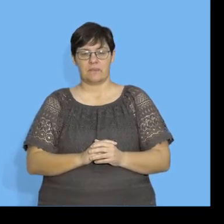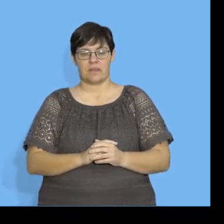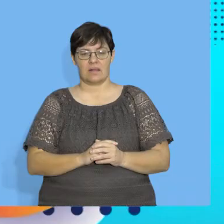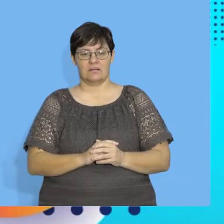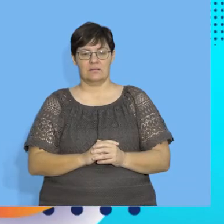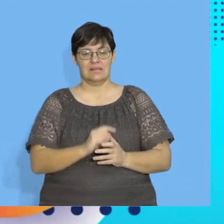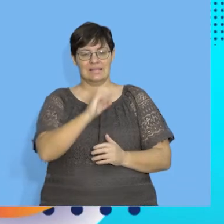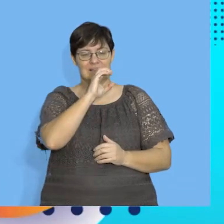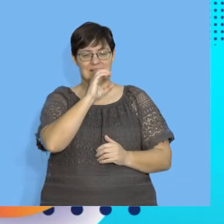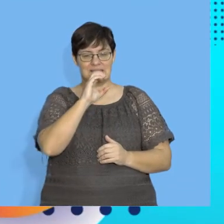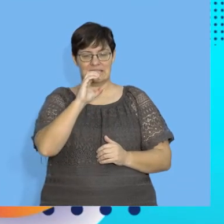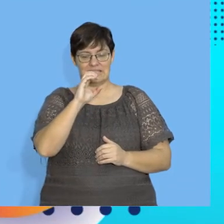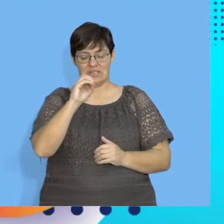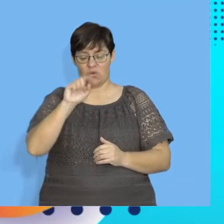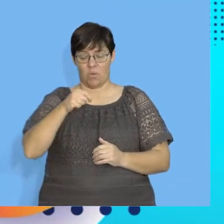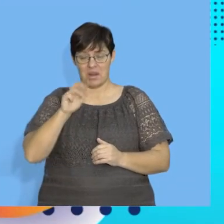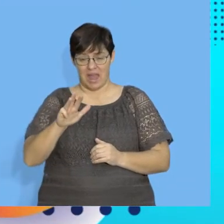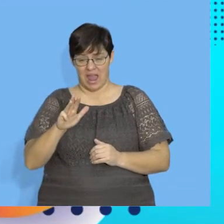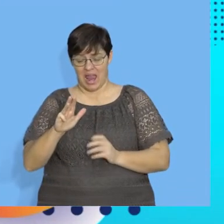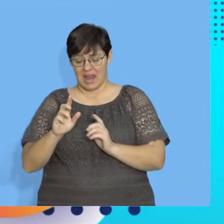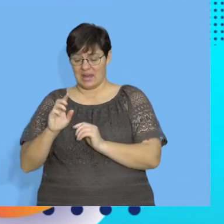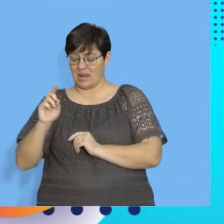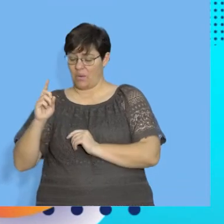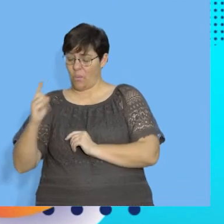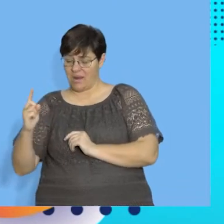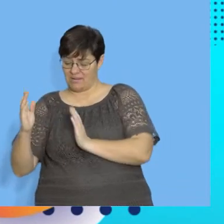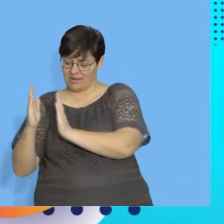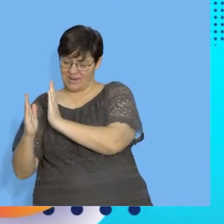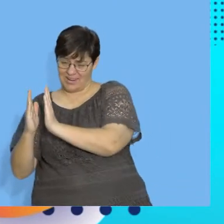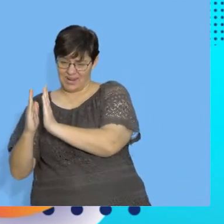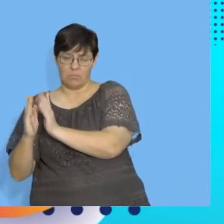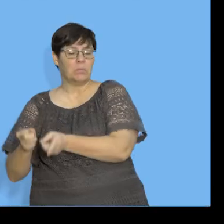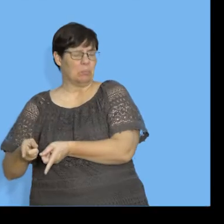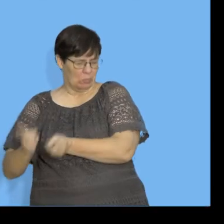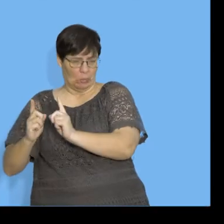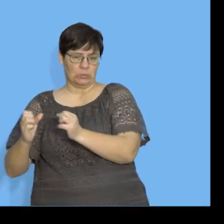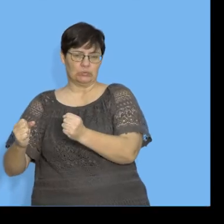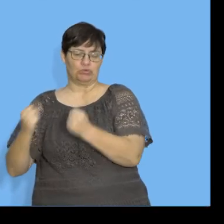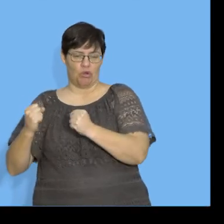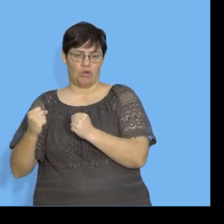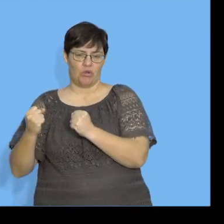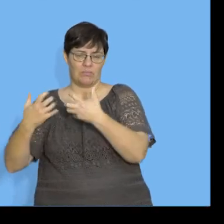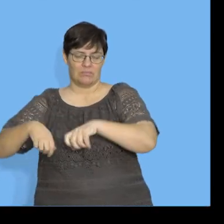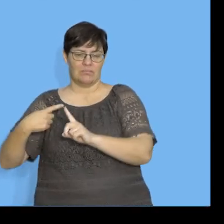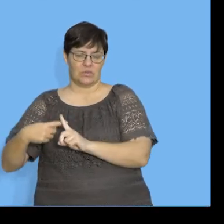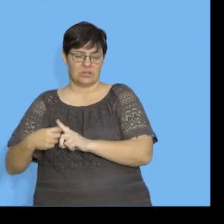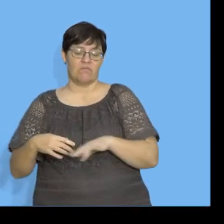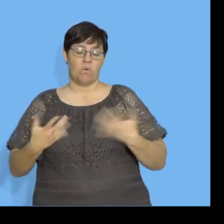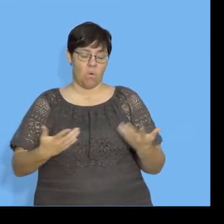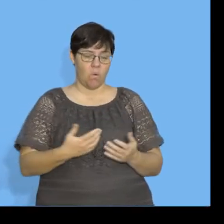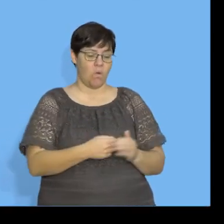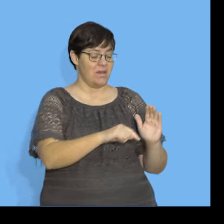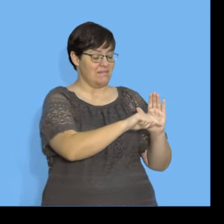0.9 to 1. That's very strong correlation. Or also if it's negative,